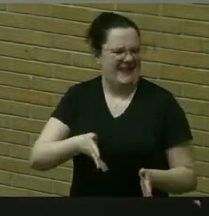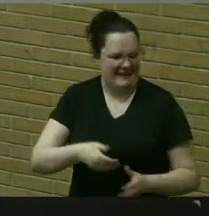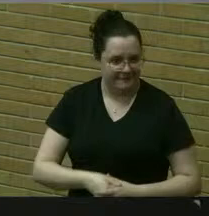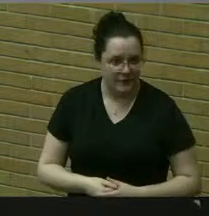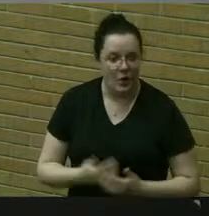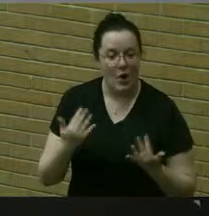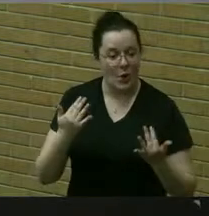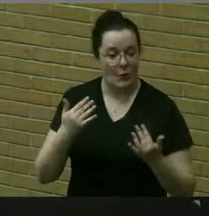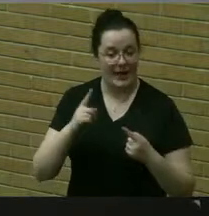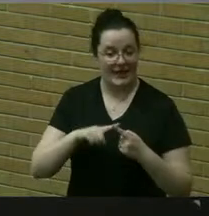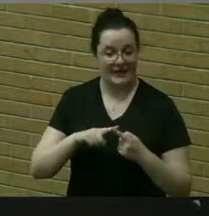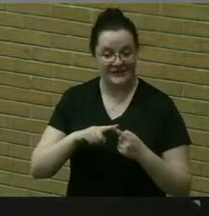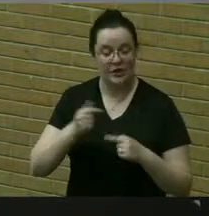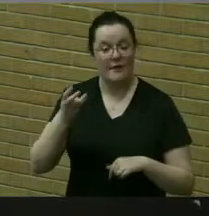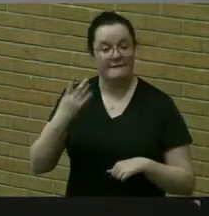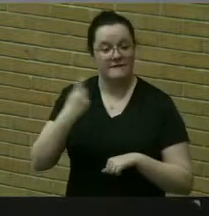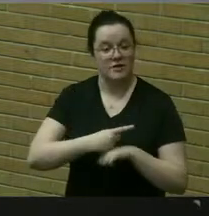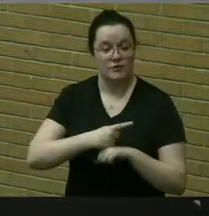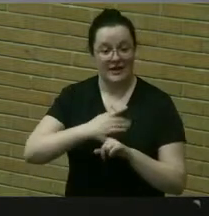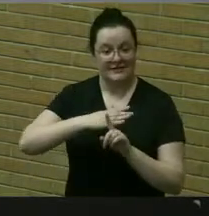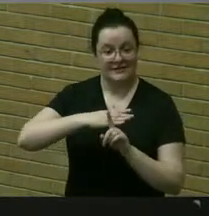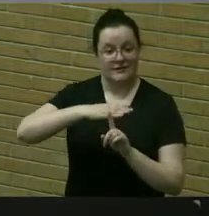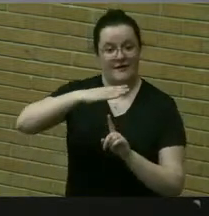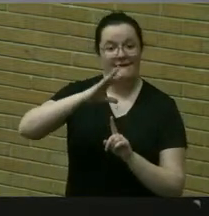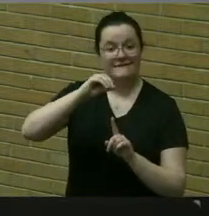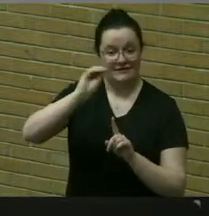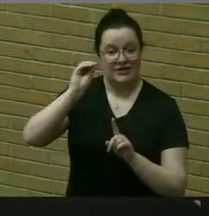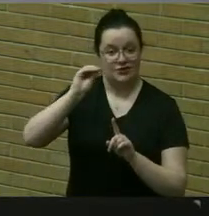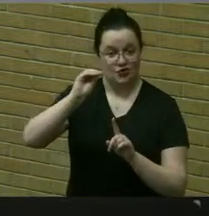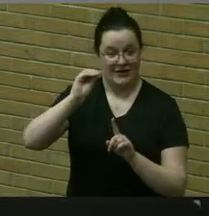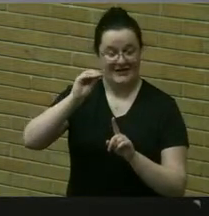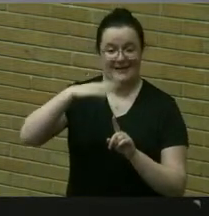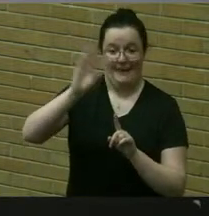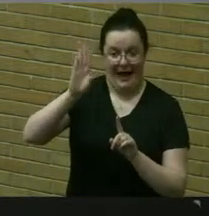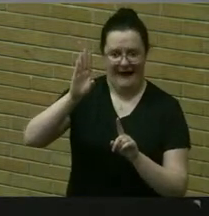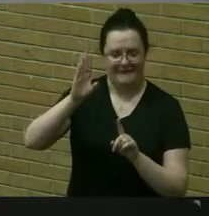above 50 degrees in a row not fall spring but real spring